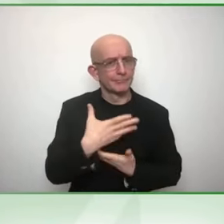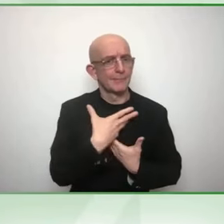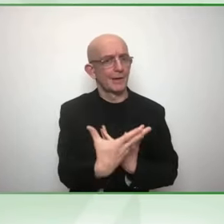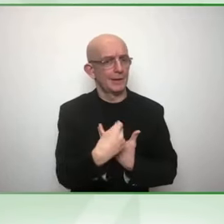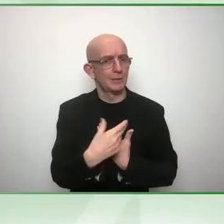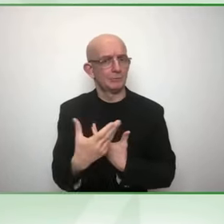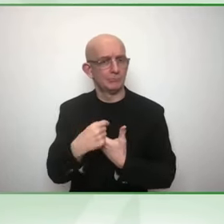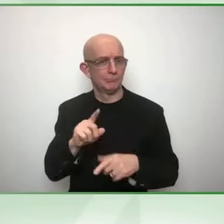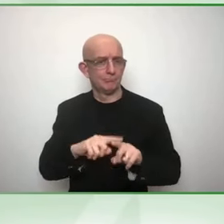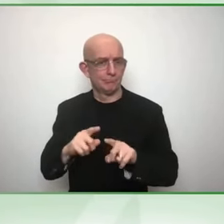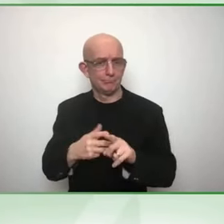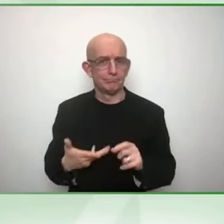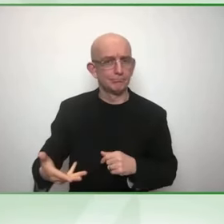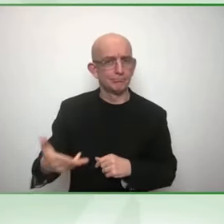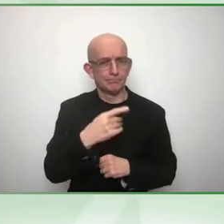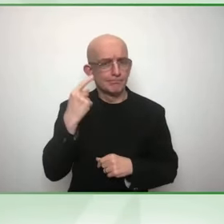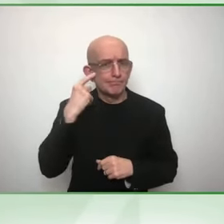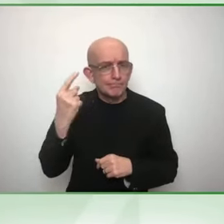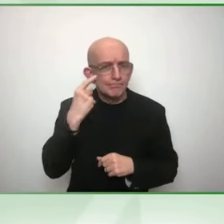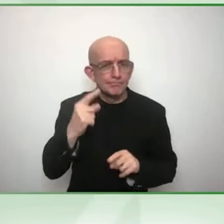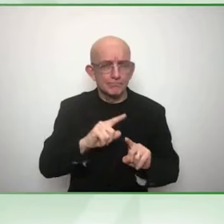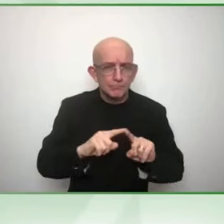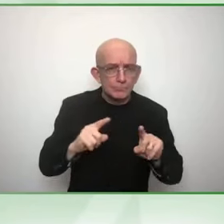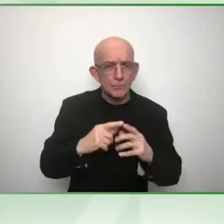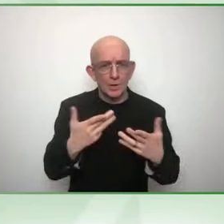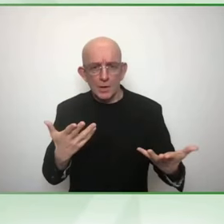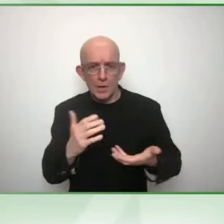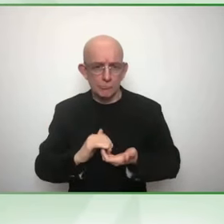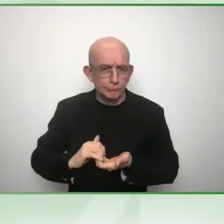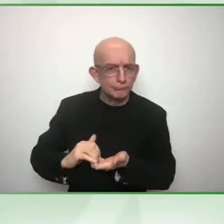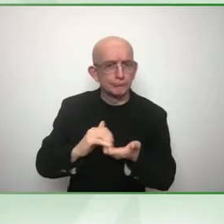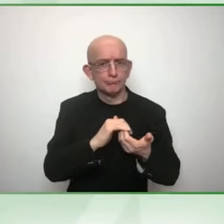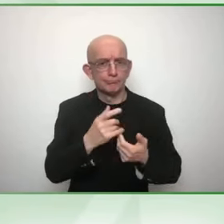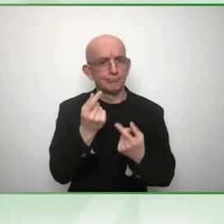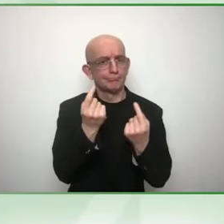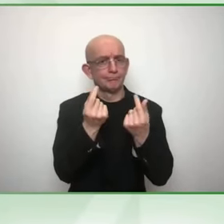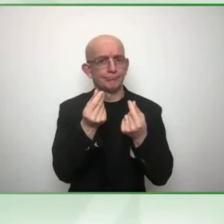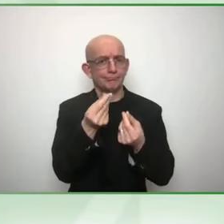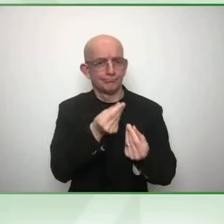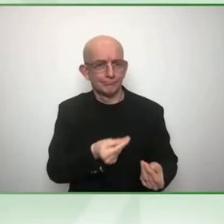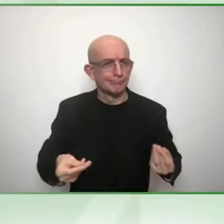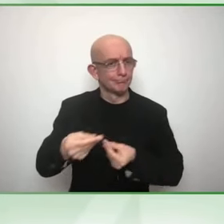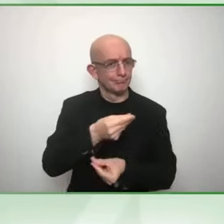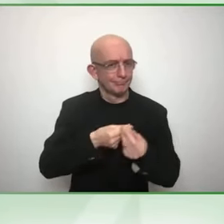So with that, if we could cue up Daniela's video, we'll turn it over to her.